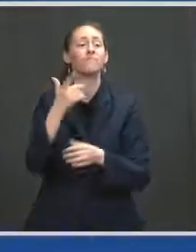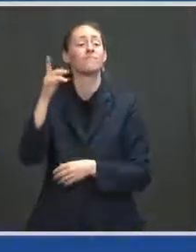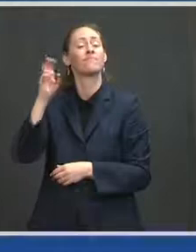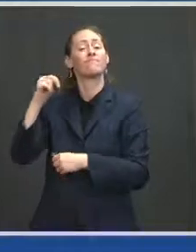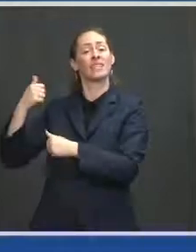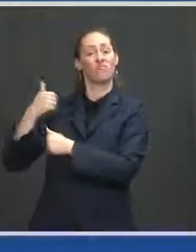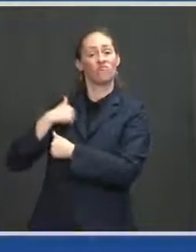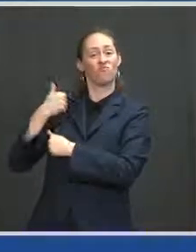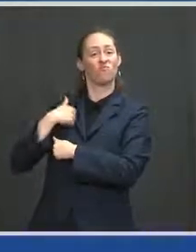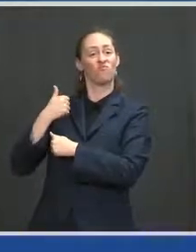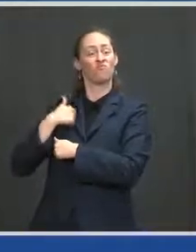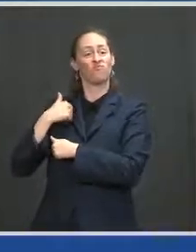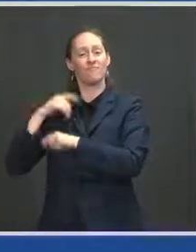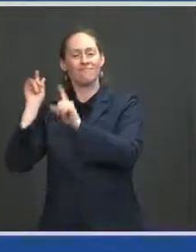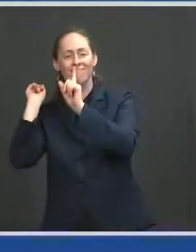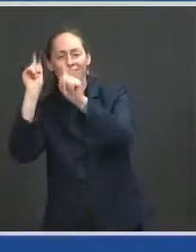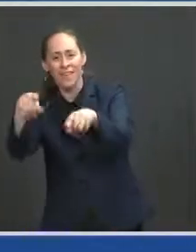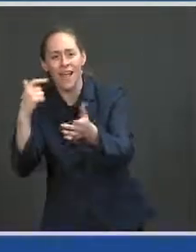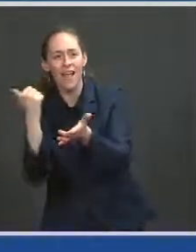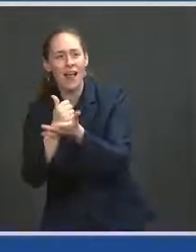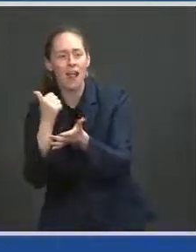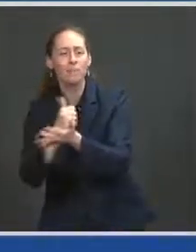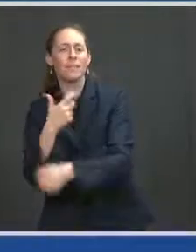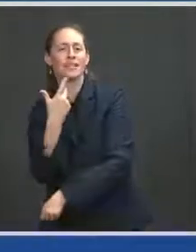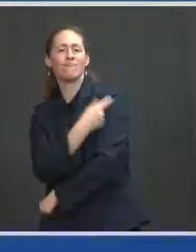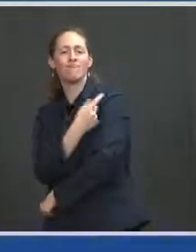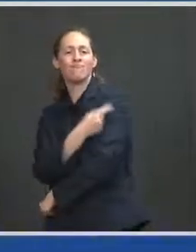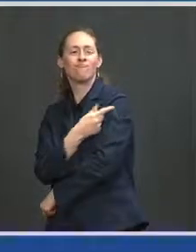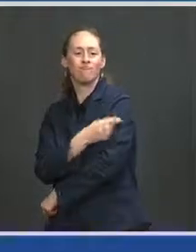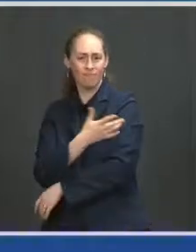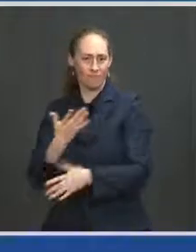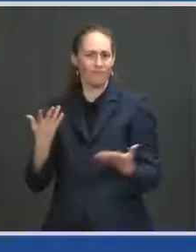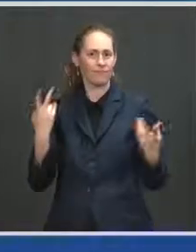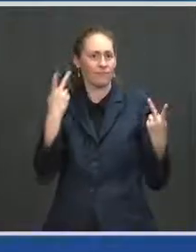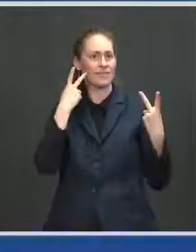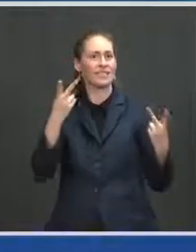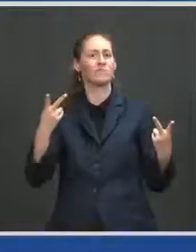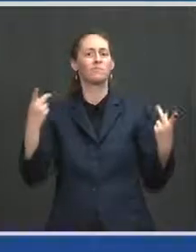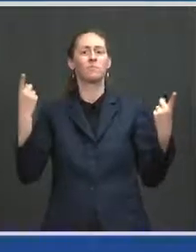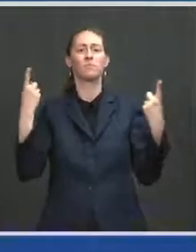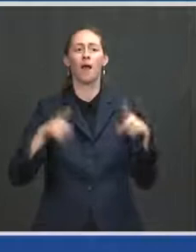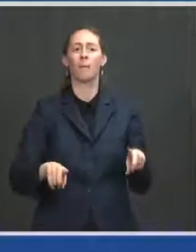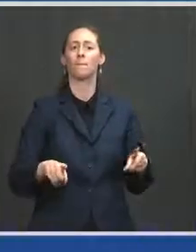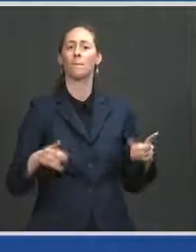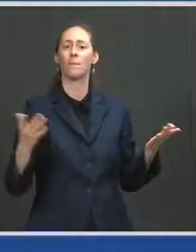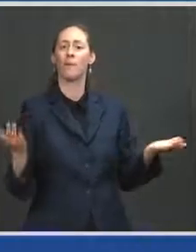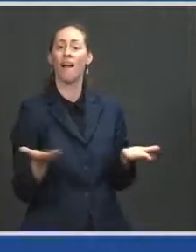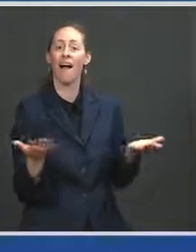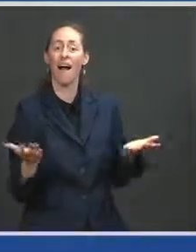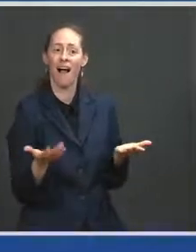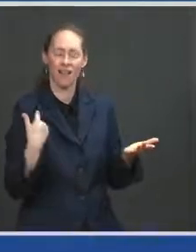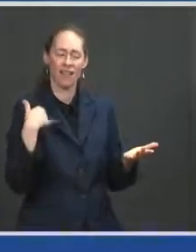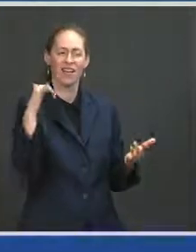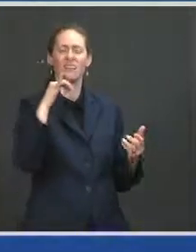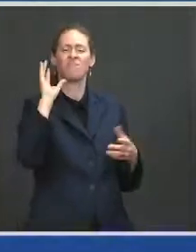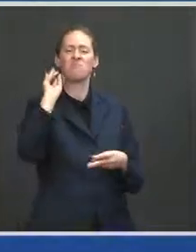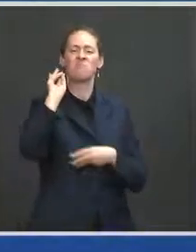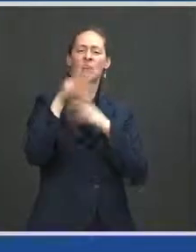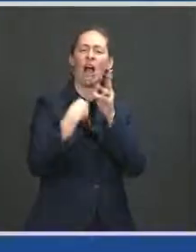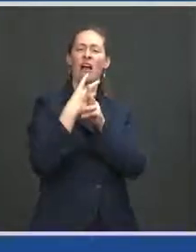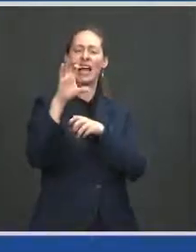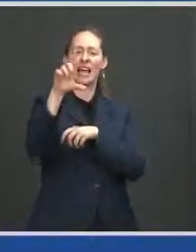And as a result, we built a world-class vaccination program. I promised you we'd marshal a